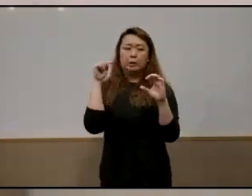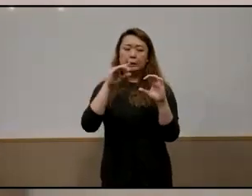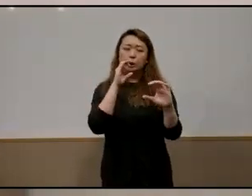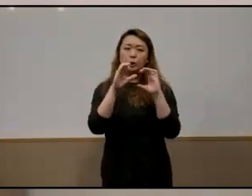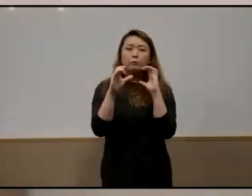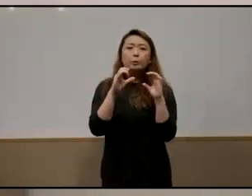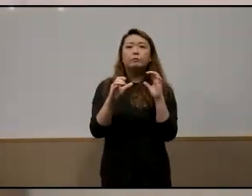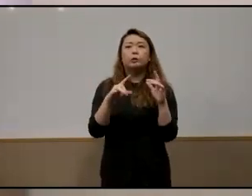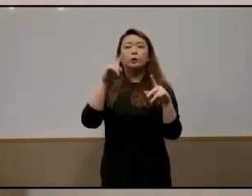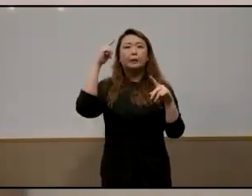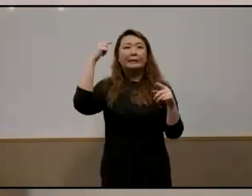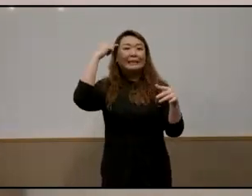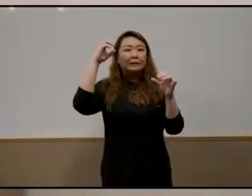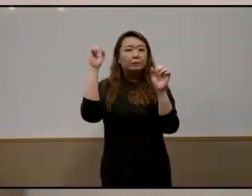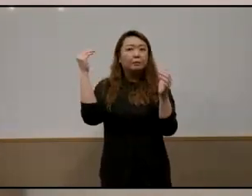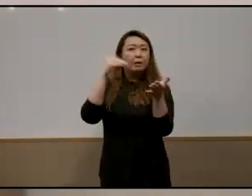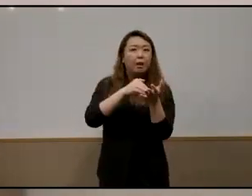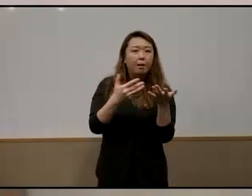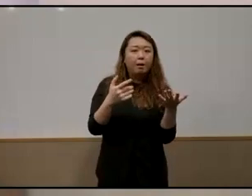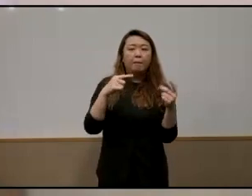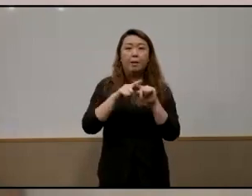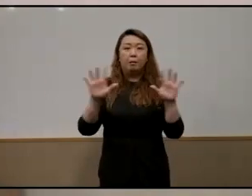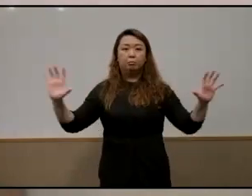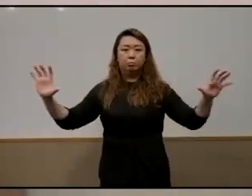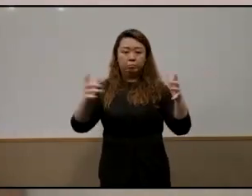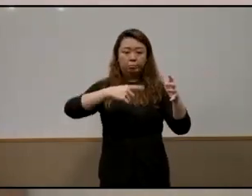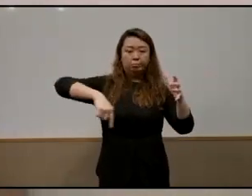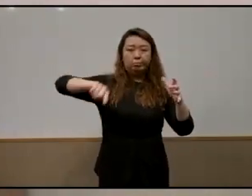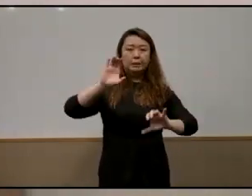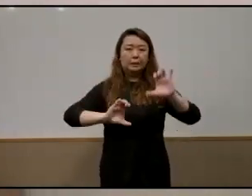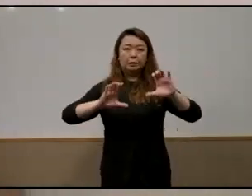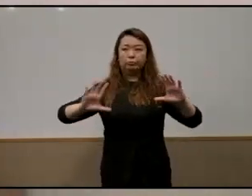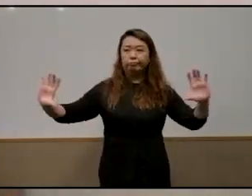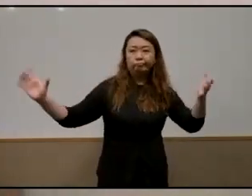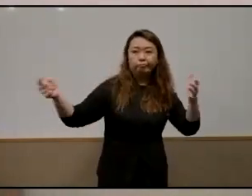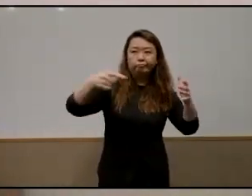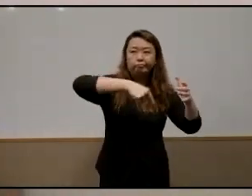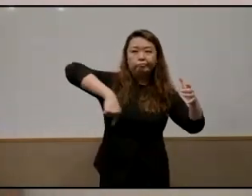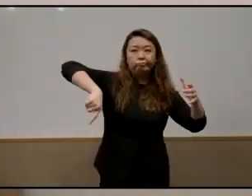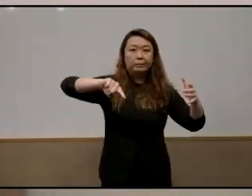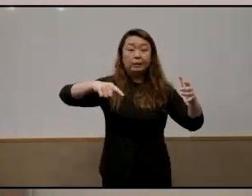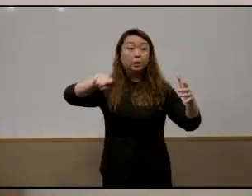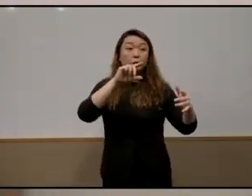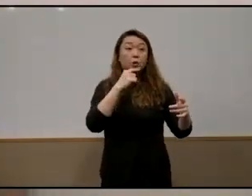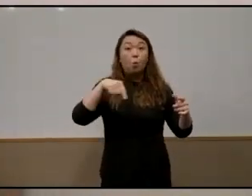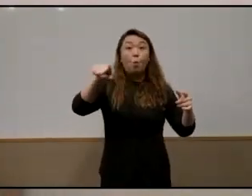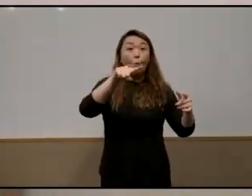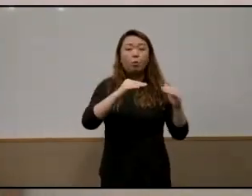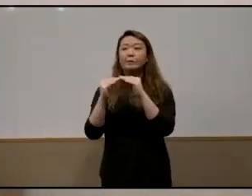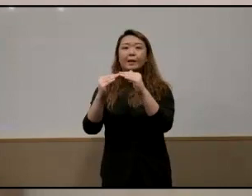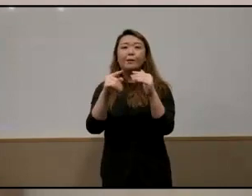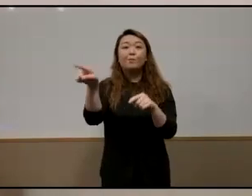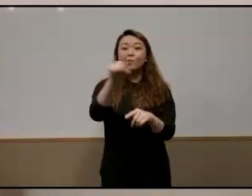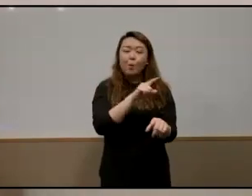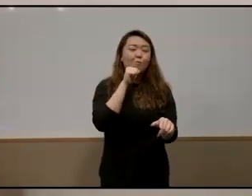is that we come to the room together as citizens where where where we are not winners and or we're not losers